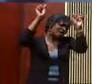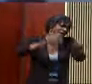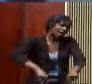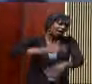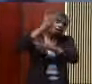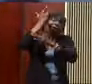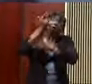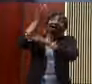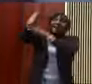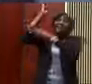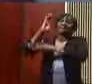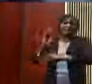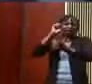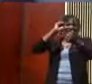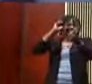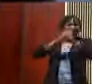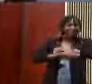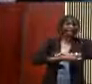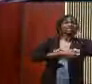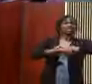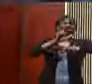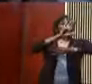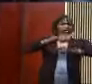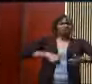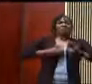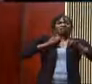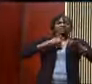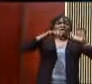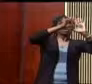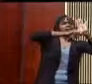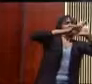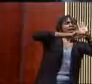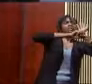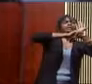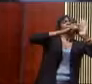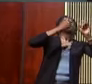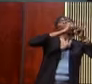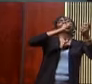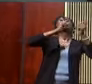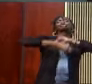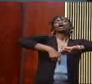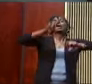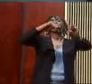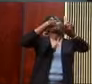God can take negatives to help you see your big picture.